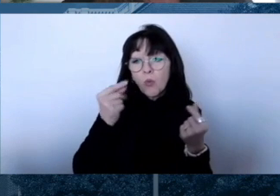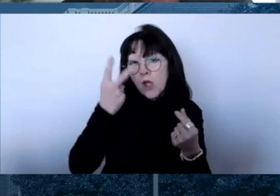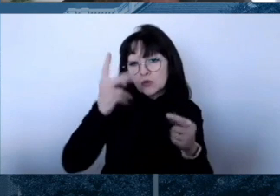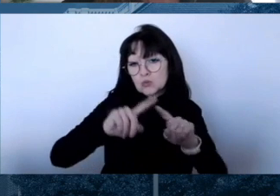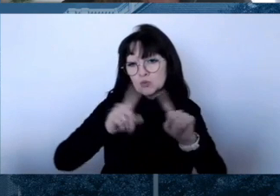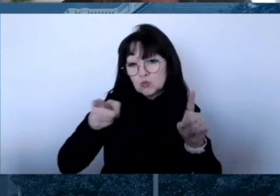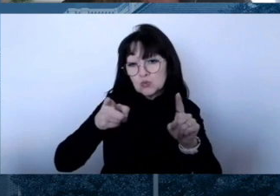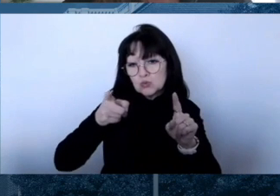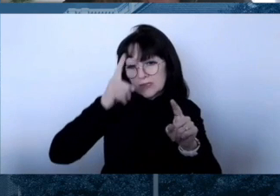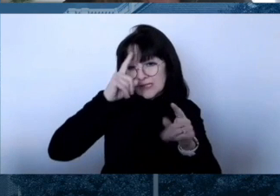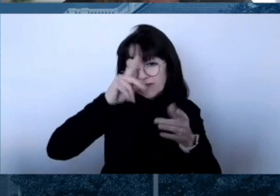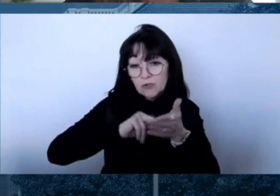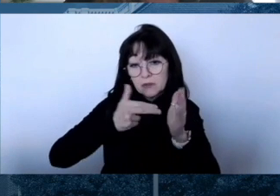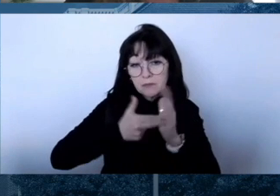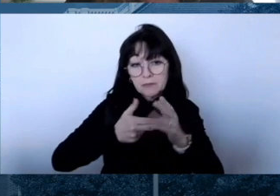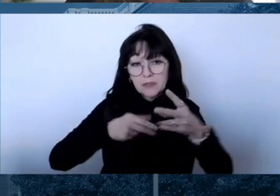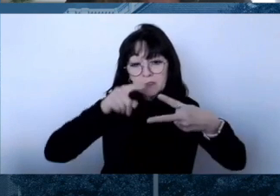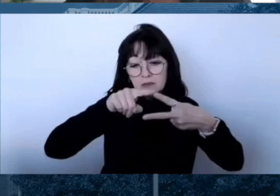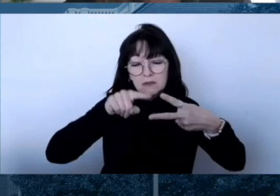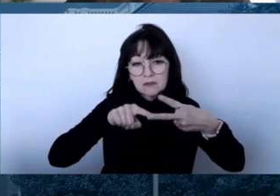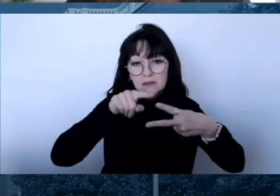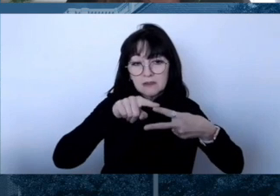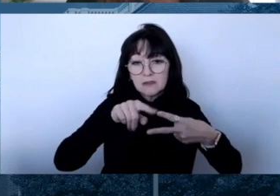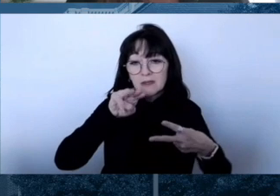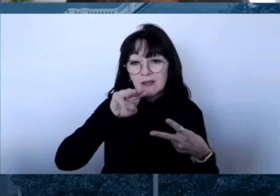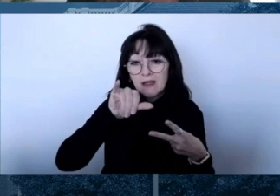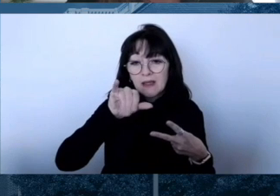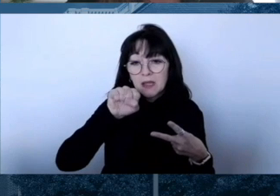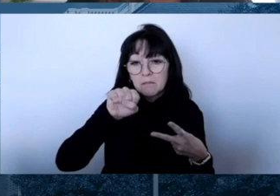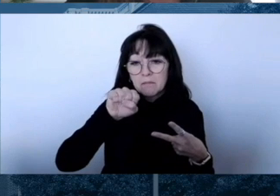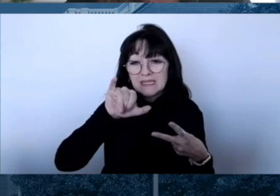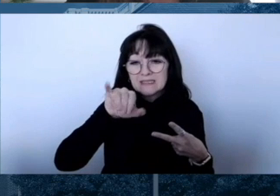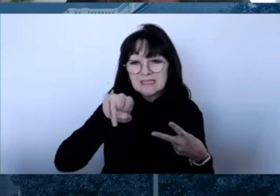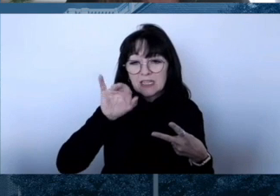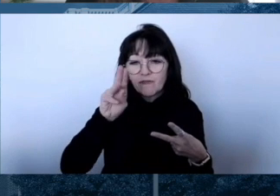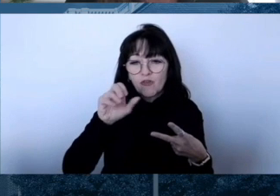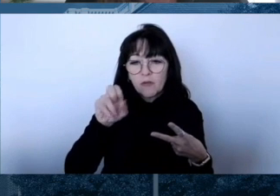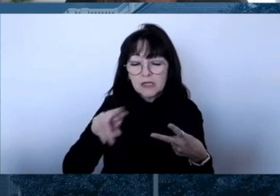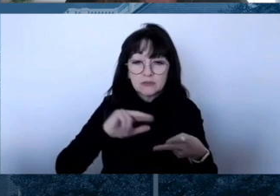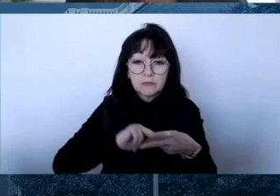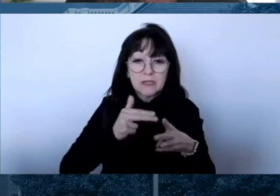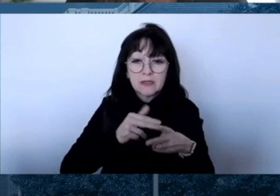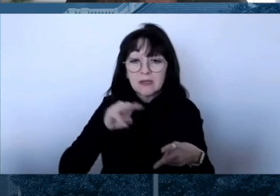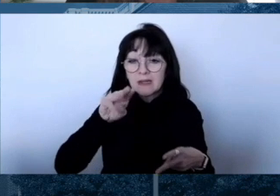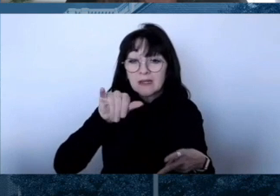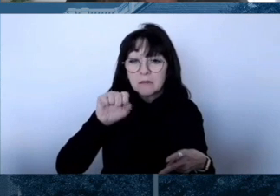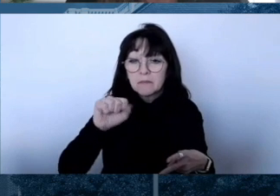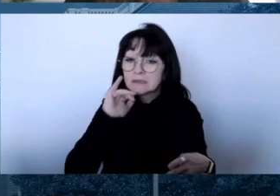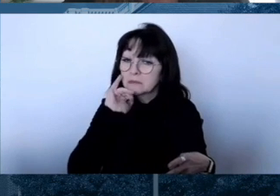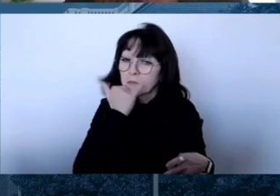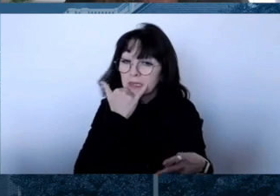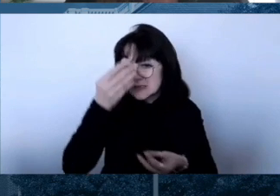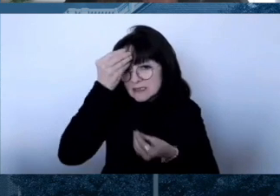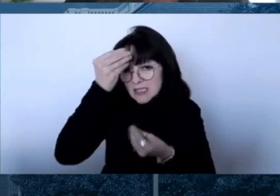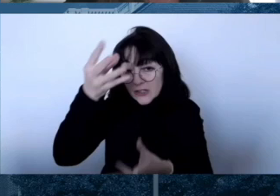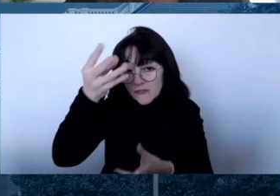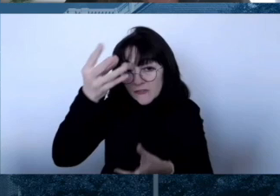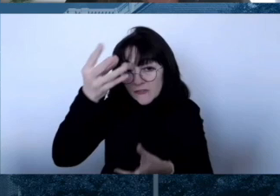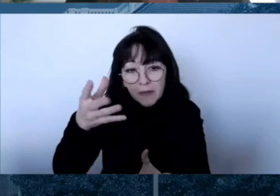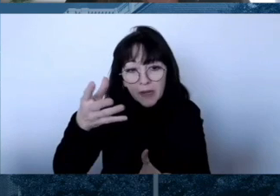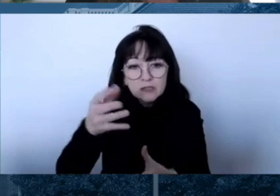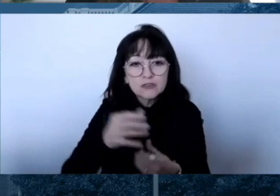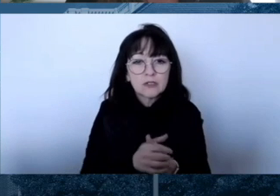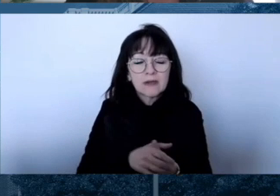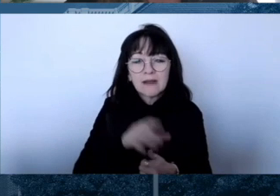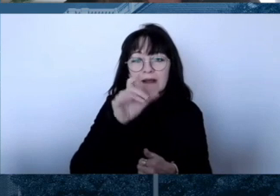information that's false, inaccurate, or misleading, according to the best available evidence at the time. Disinformation